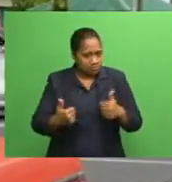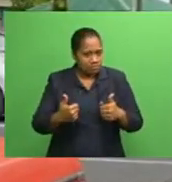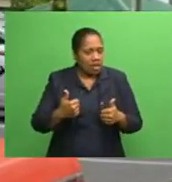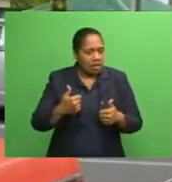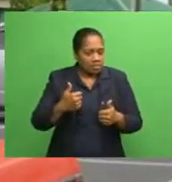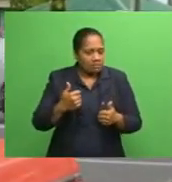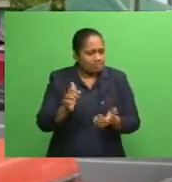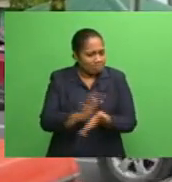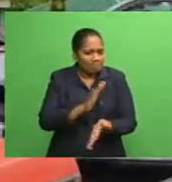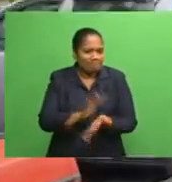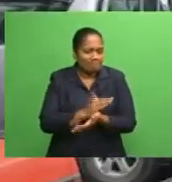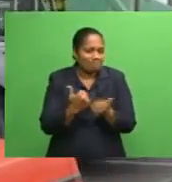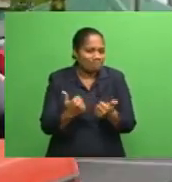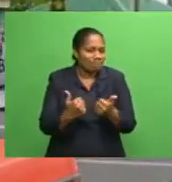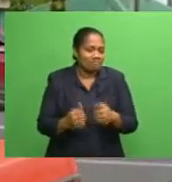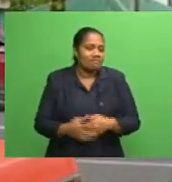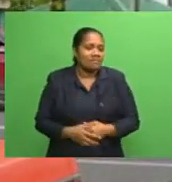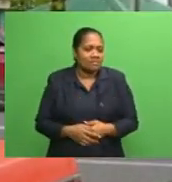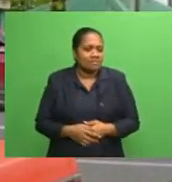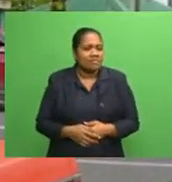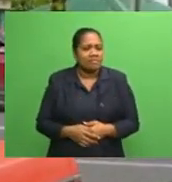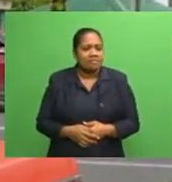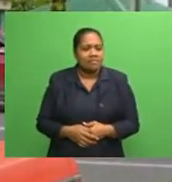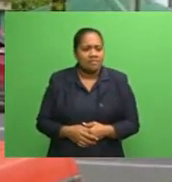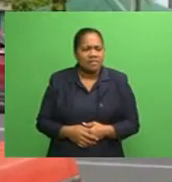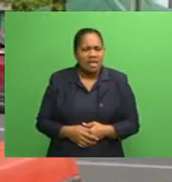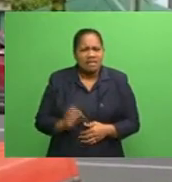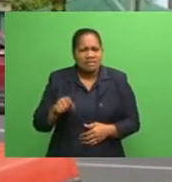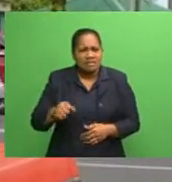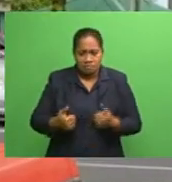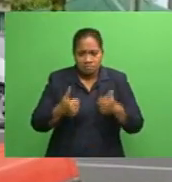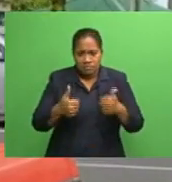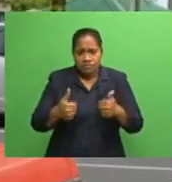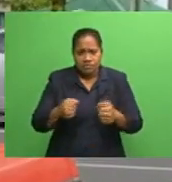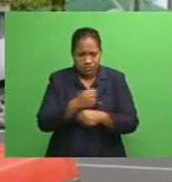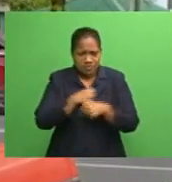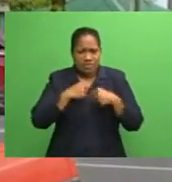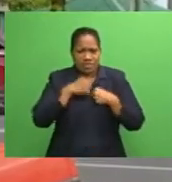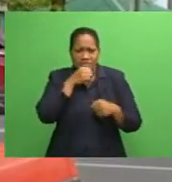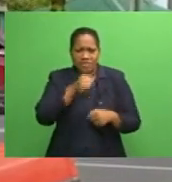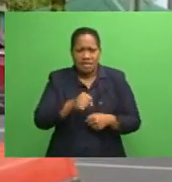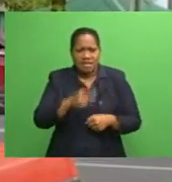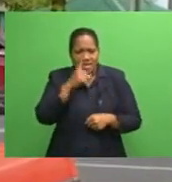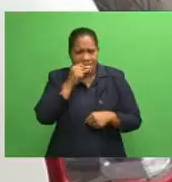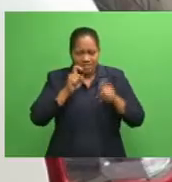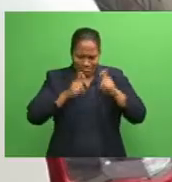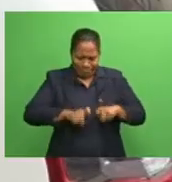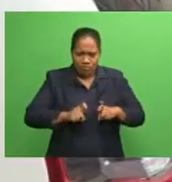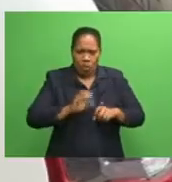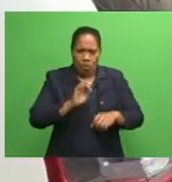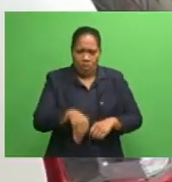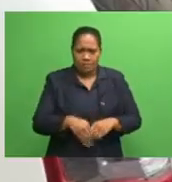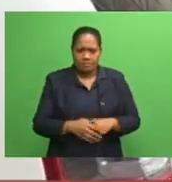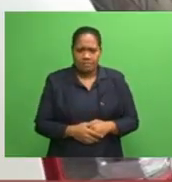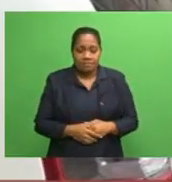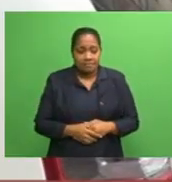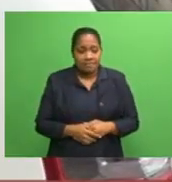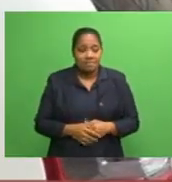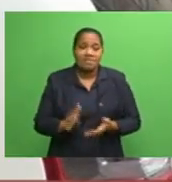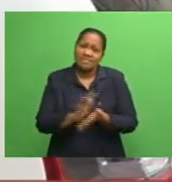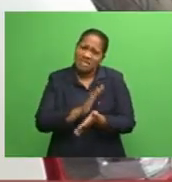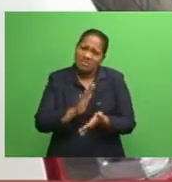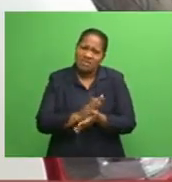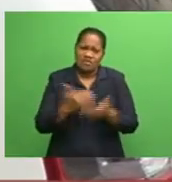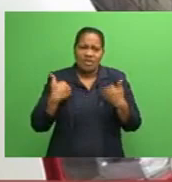it's good for all men, so that they can keep still at home. Happy for rich people.